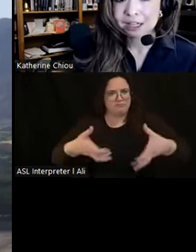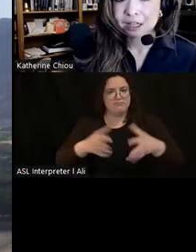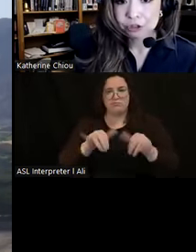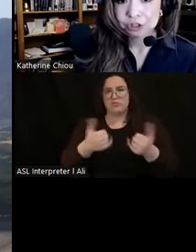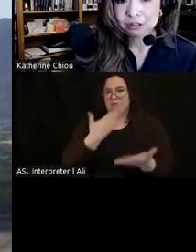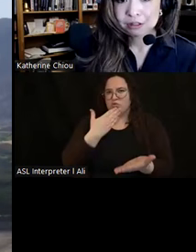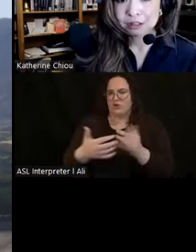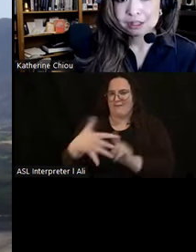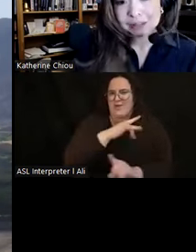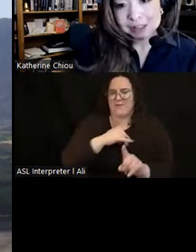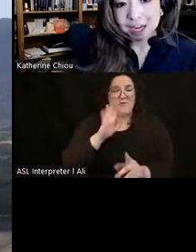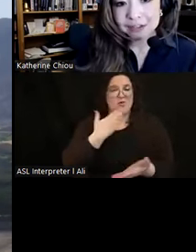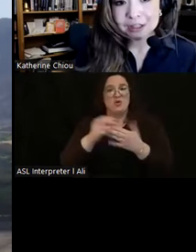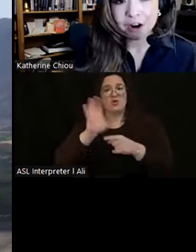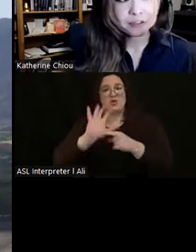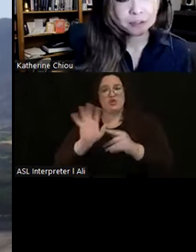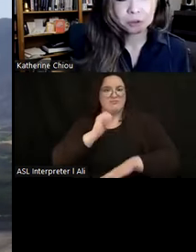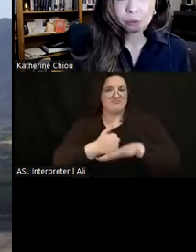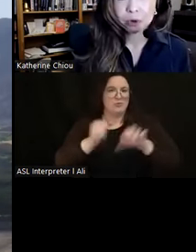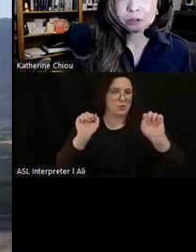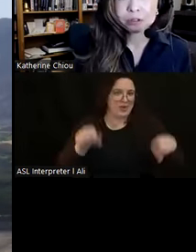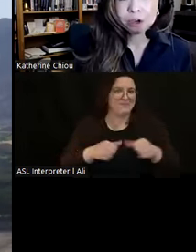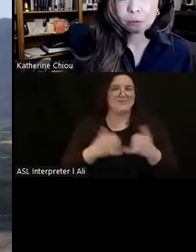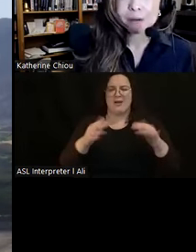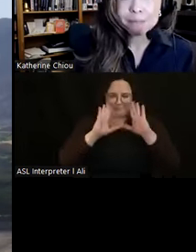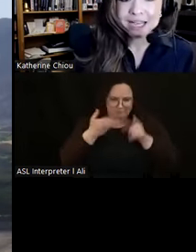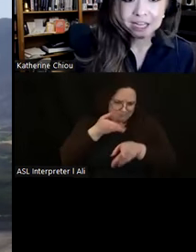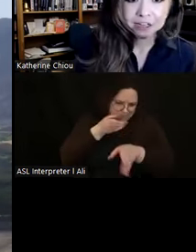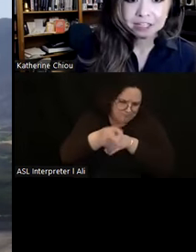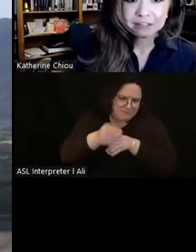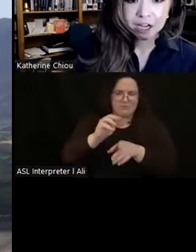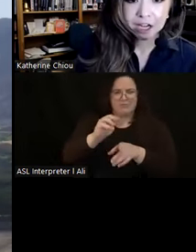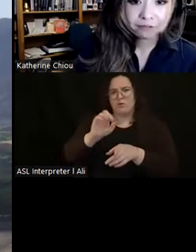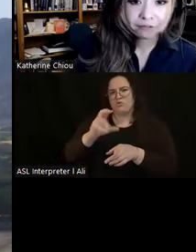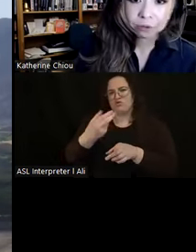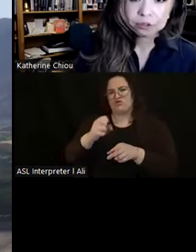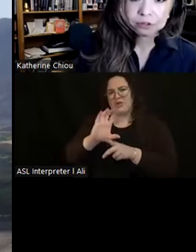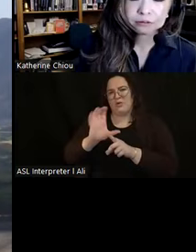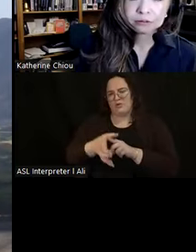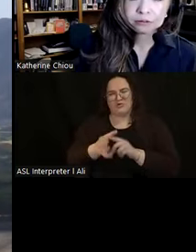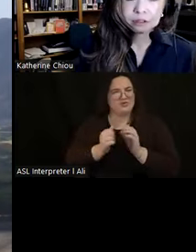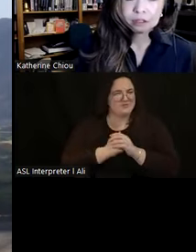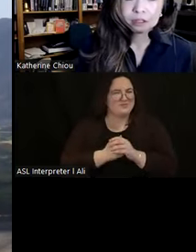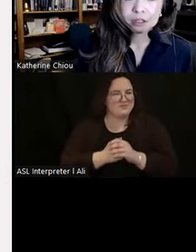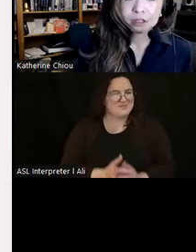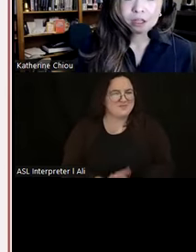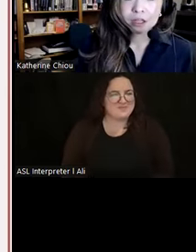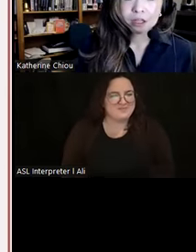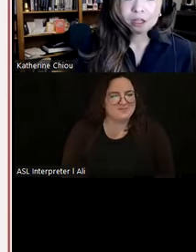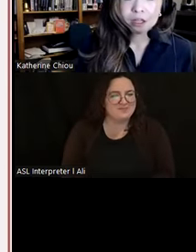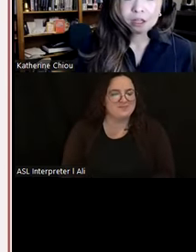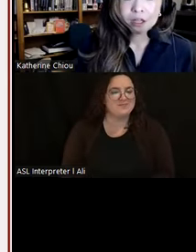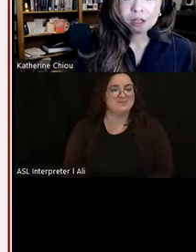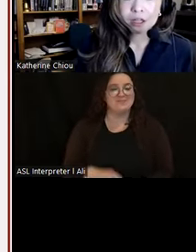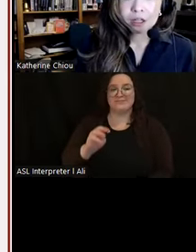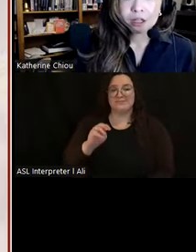thriving culture. So let's dive into the heart of the Moche world, where our main narrative unfolds. The